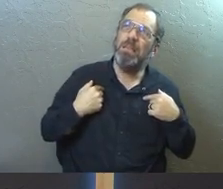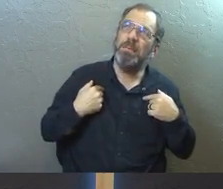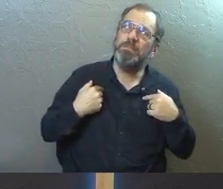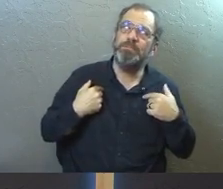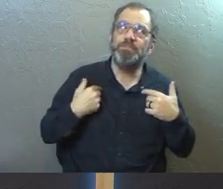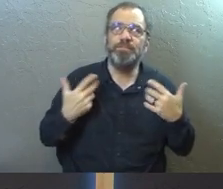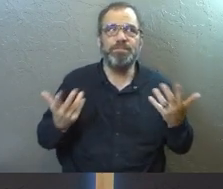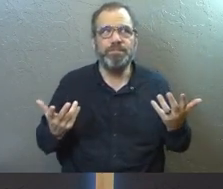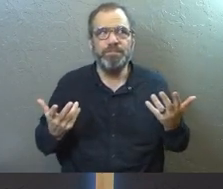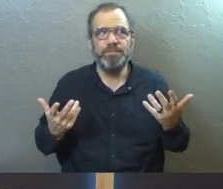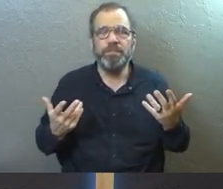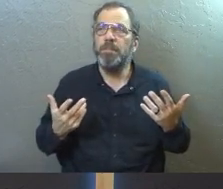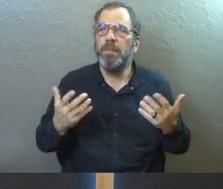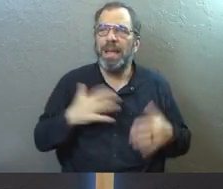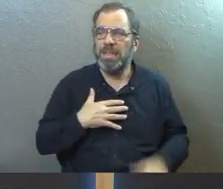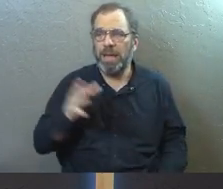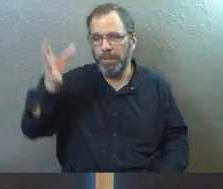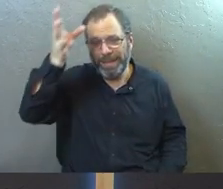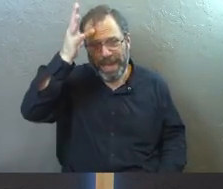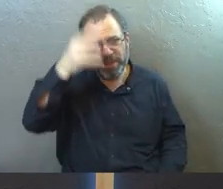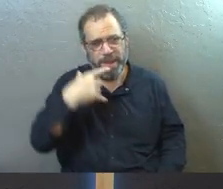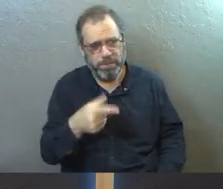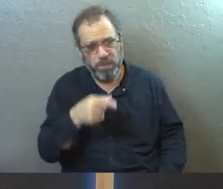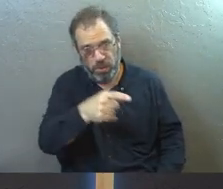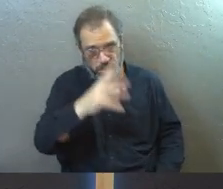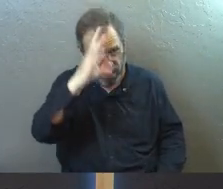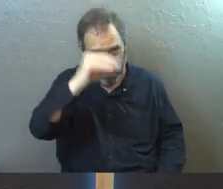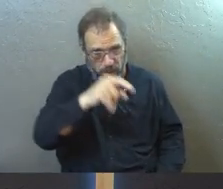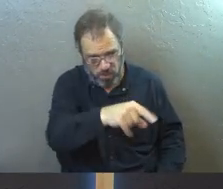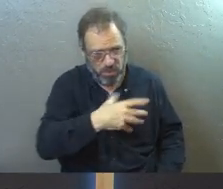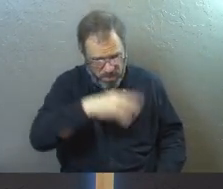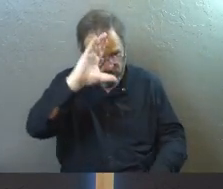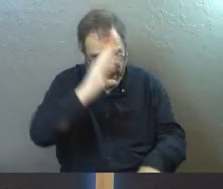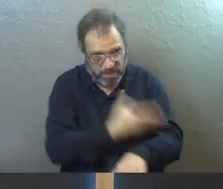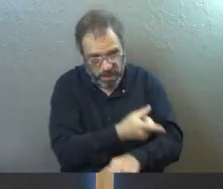And it's like Papa saying, you're my boy, right?